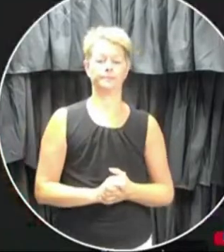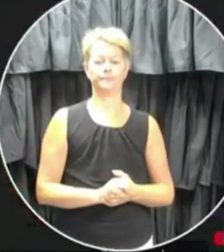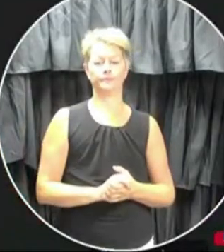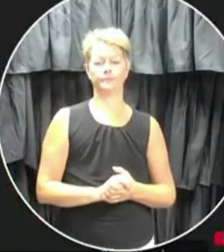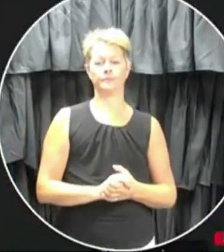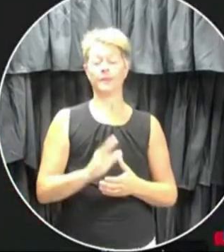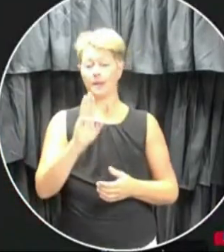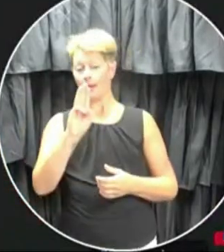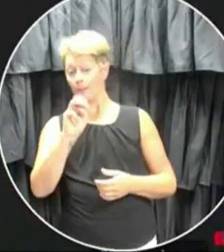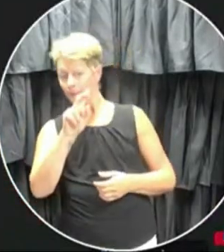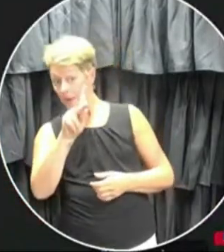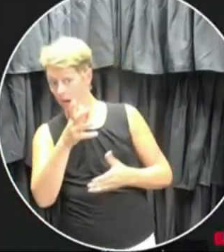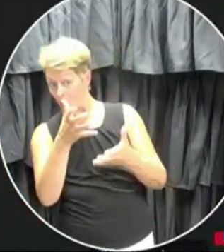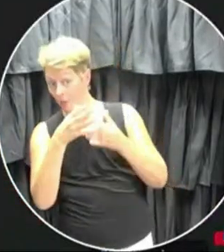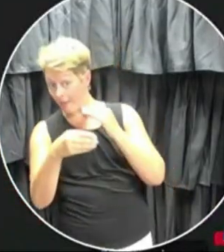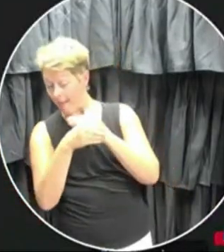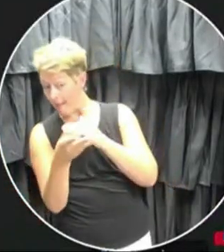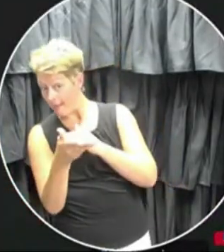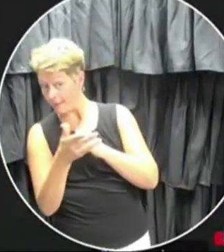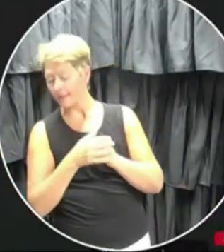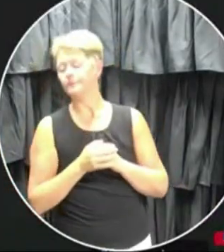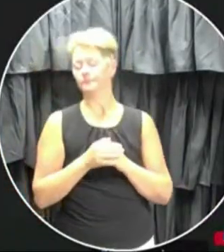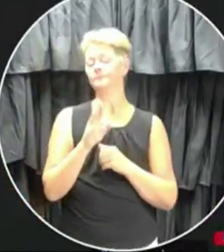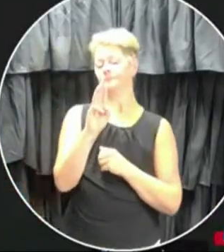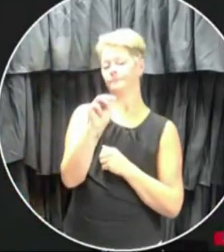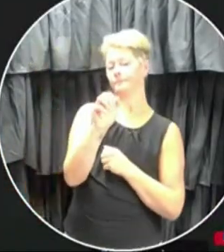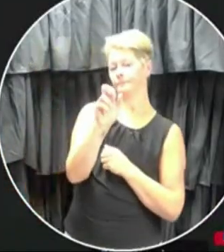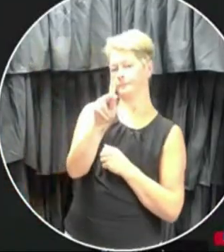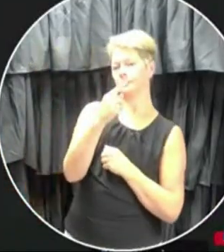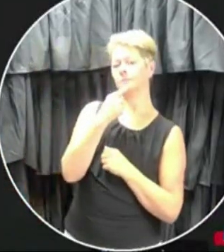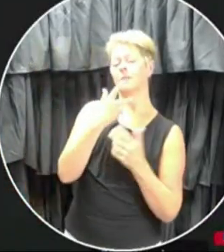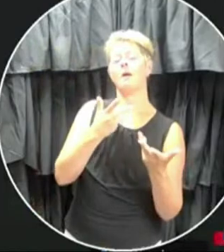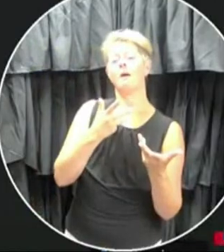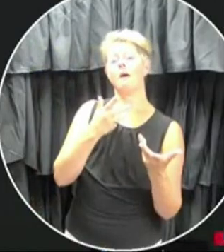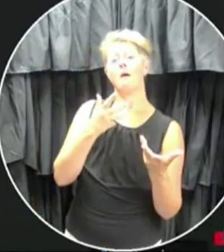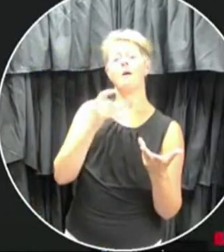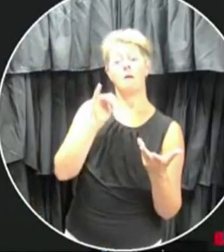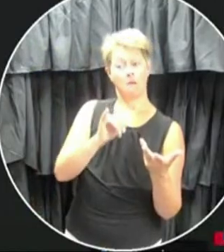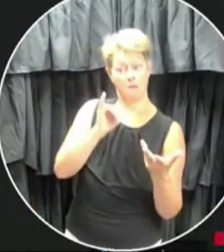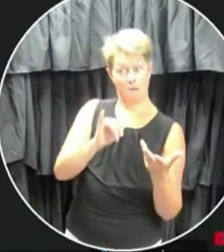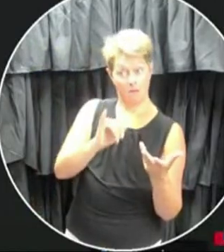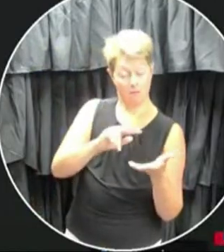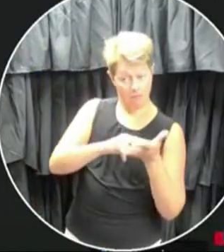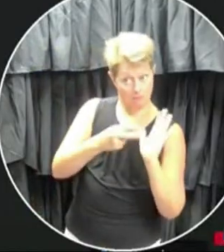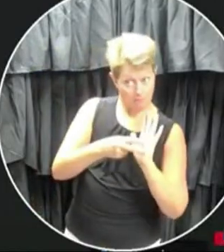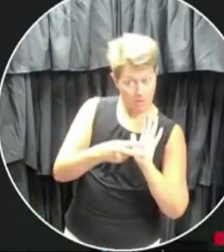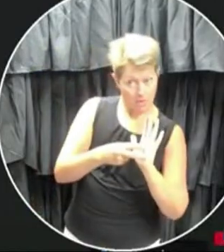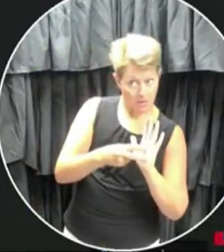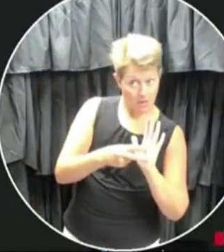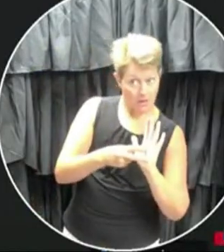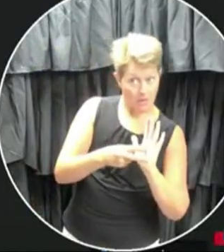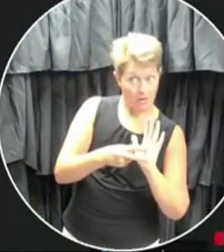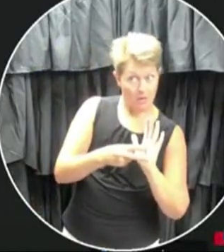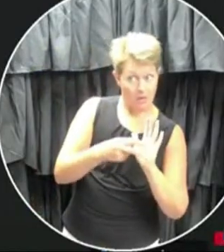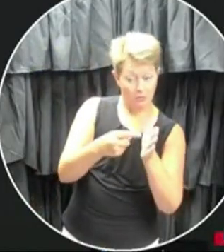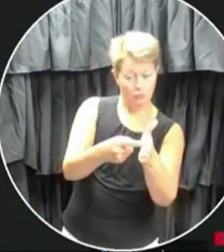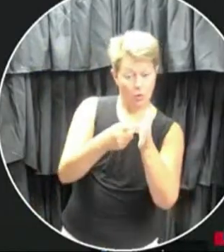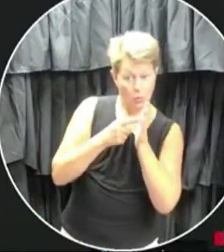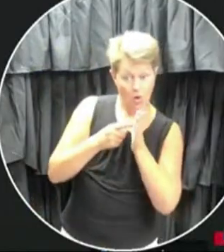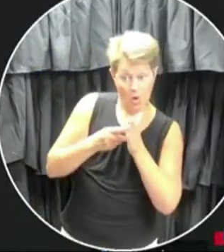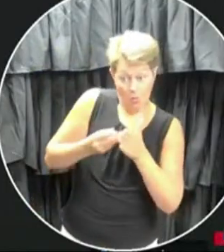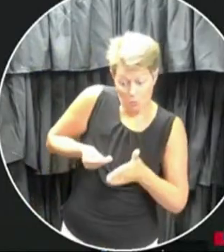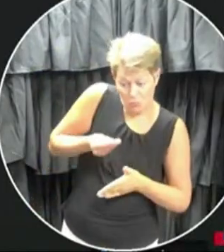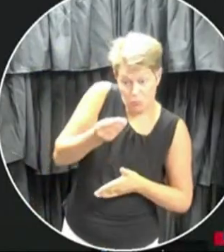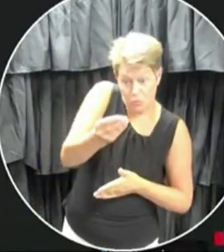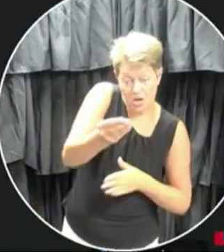Mark, follow up? Yes, just as a follow. So if I understand you correctly, they won't be required to, you know, physically bring in a